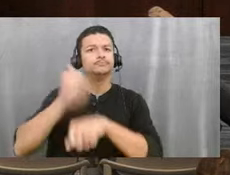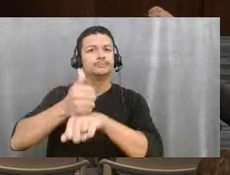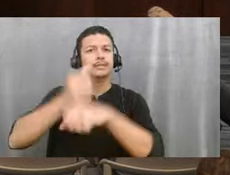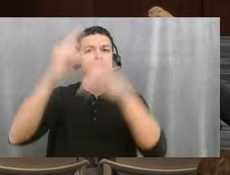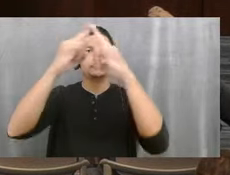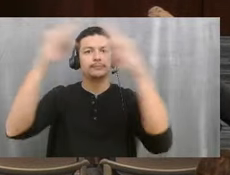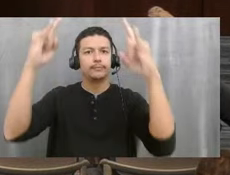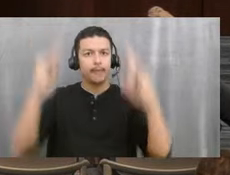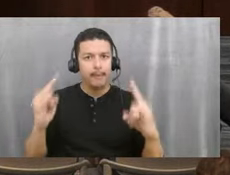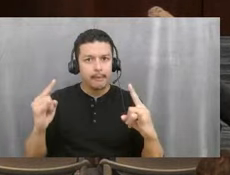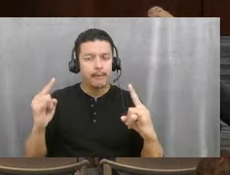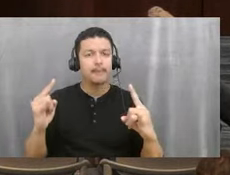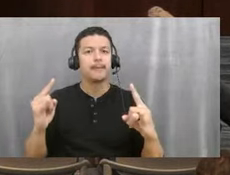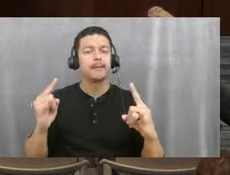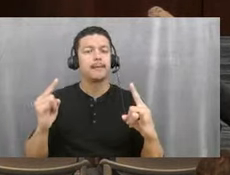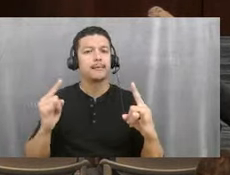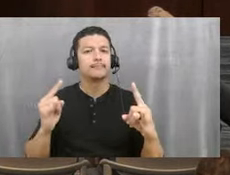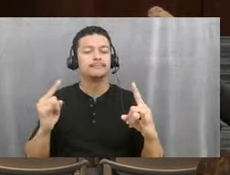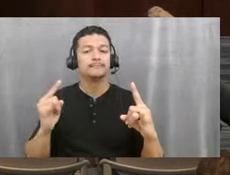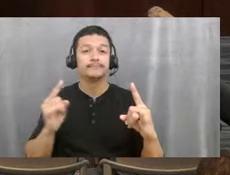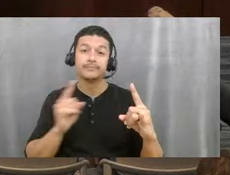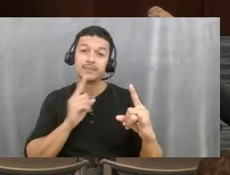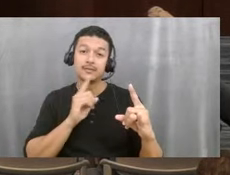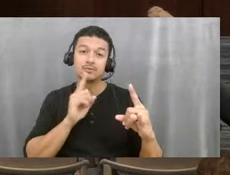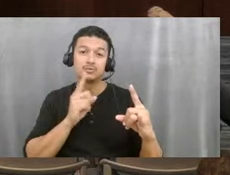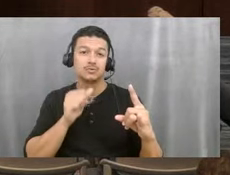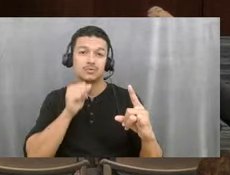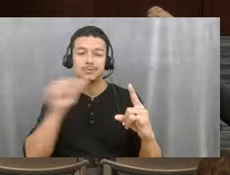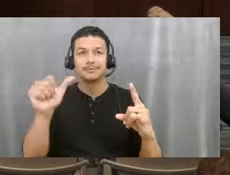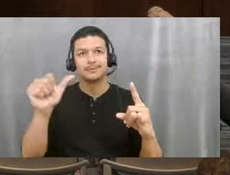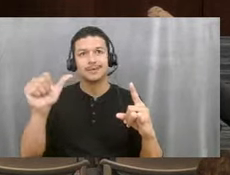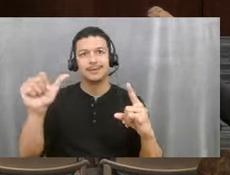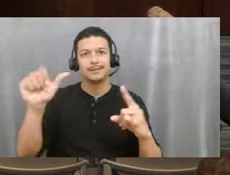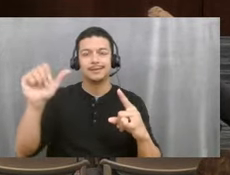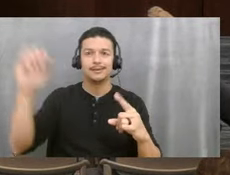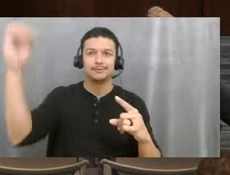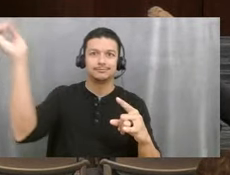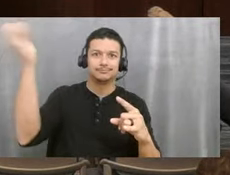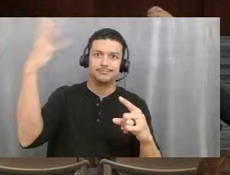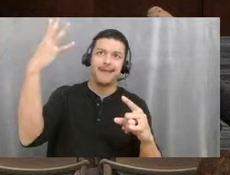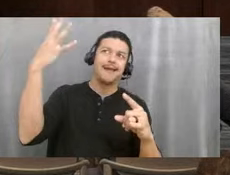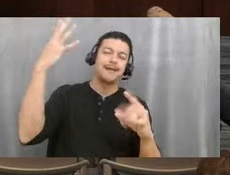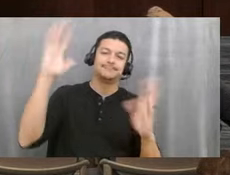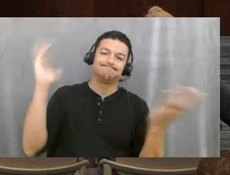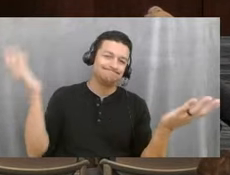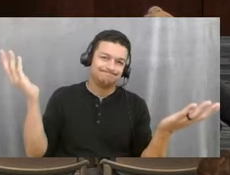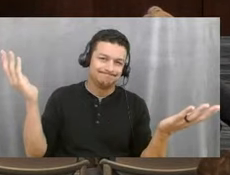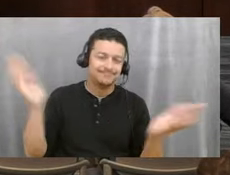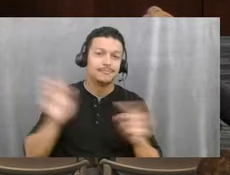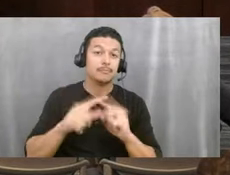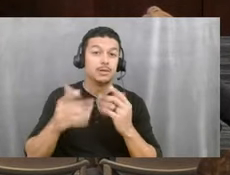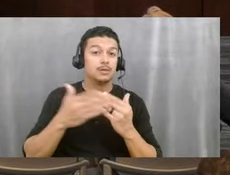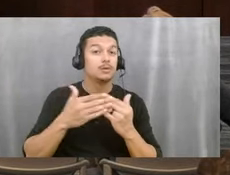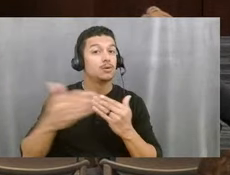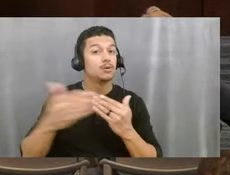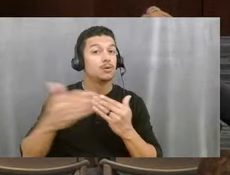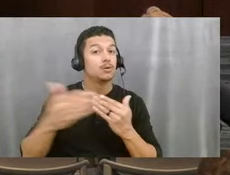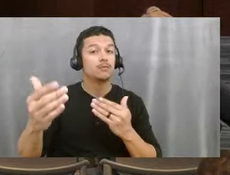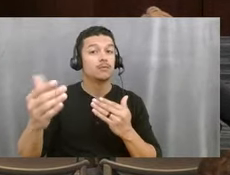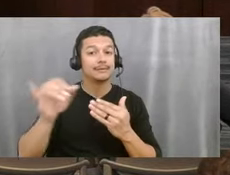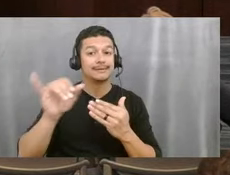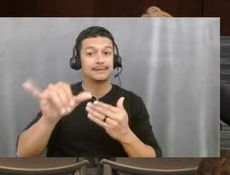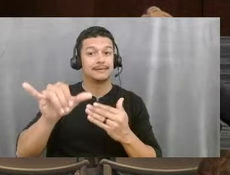Even though we didn't have a bright sunshine, but it was going forward, that layout